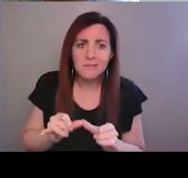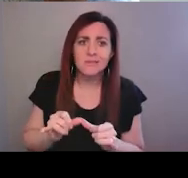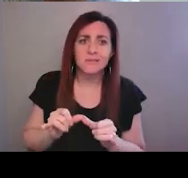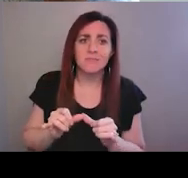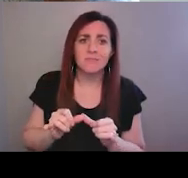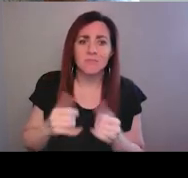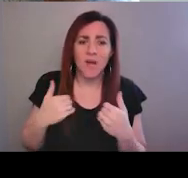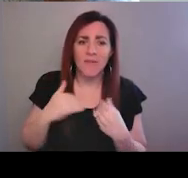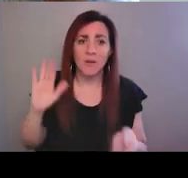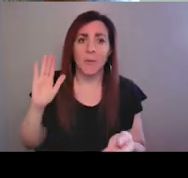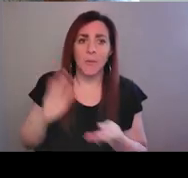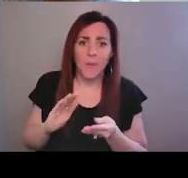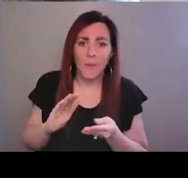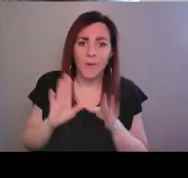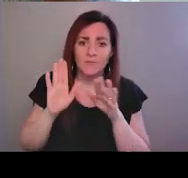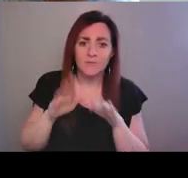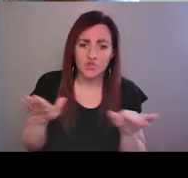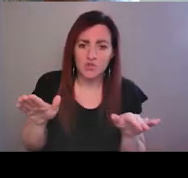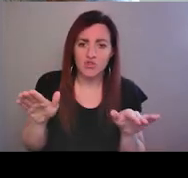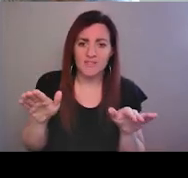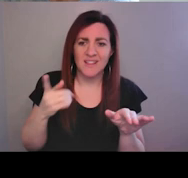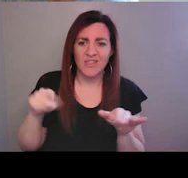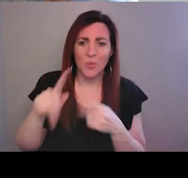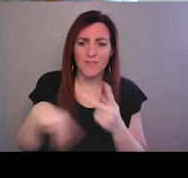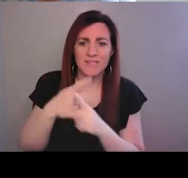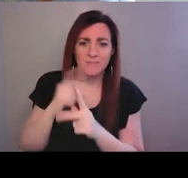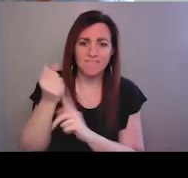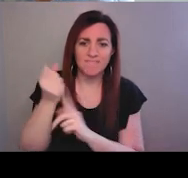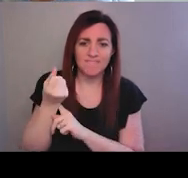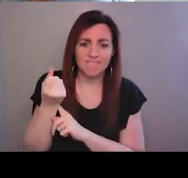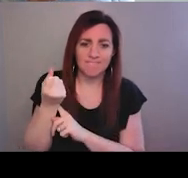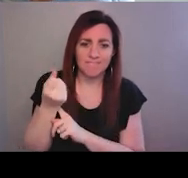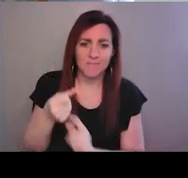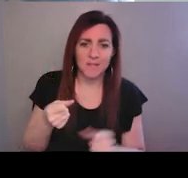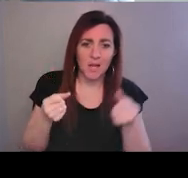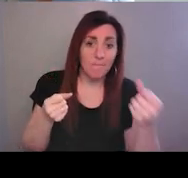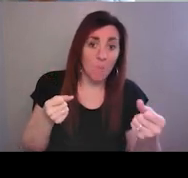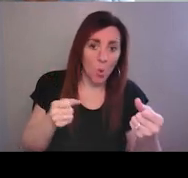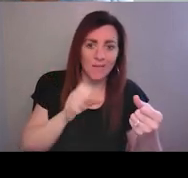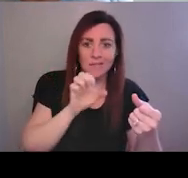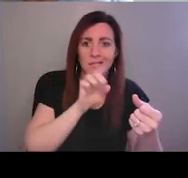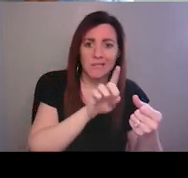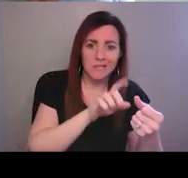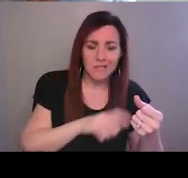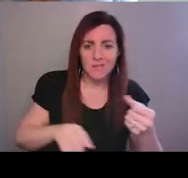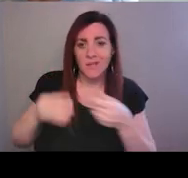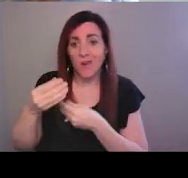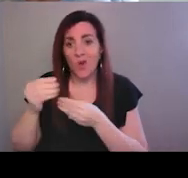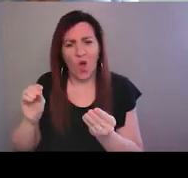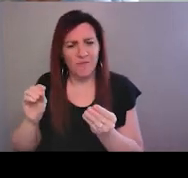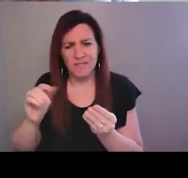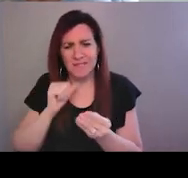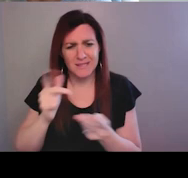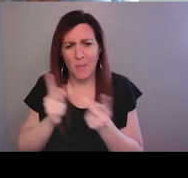fewer kids in those kinds of settings and in boarding and EDs. And offices are no place for